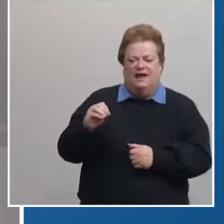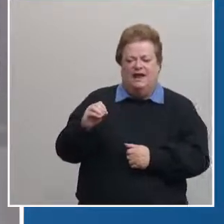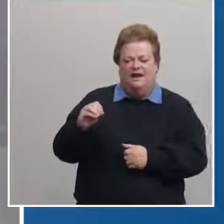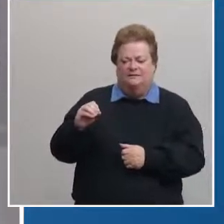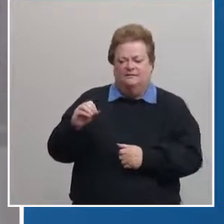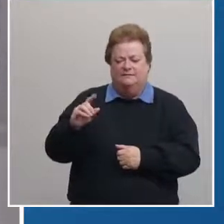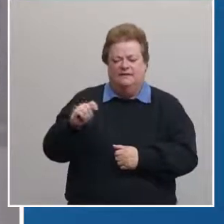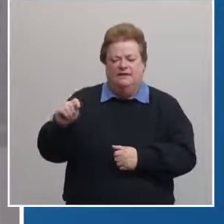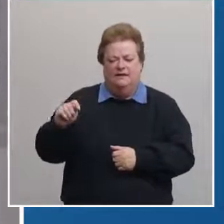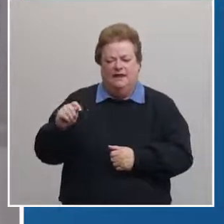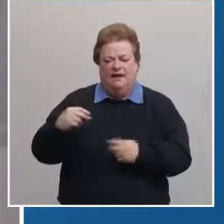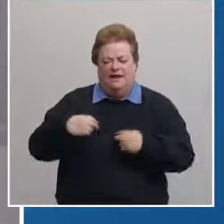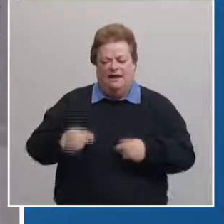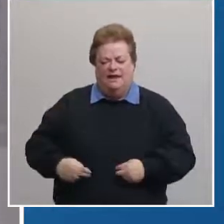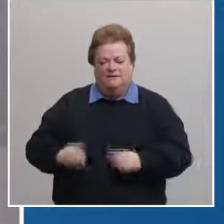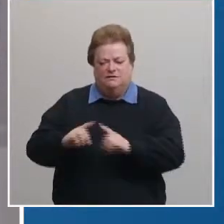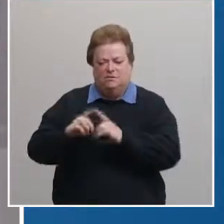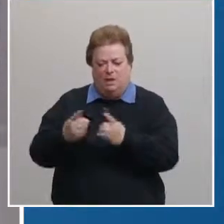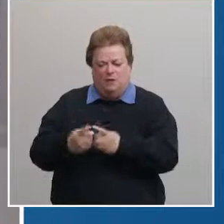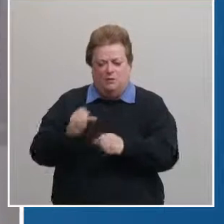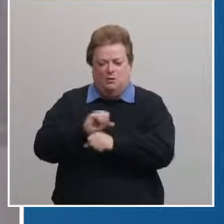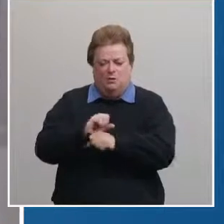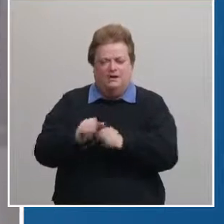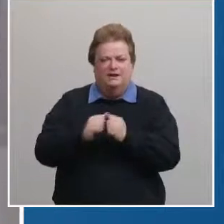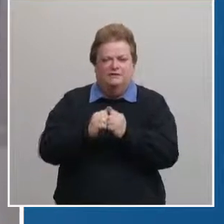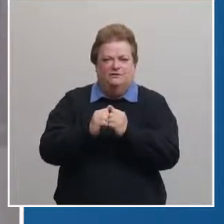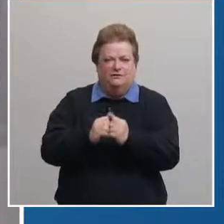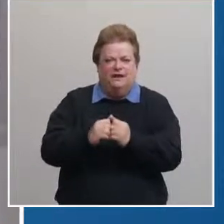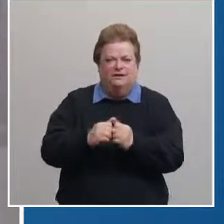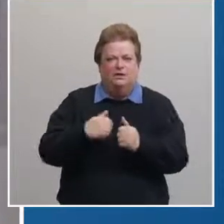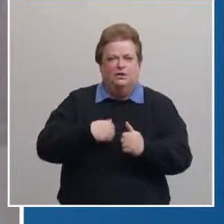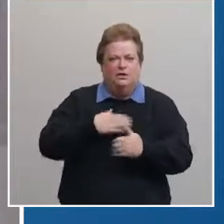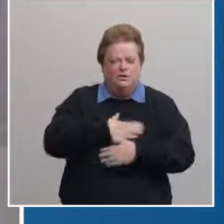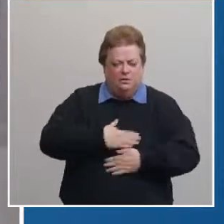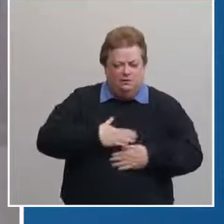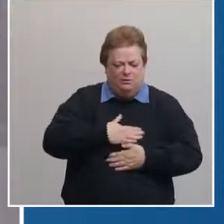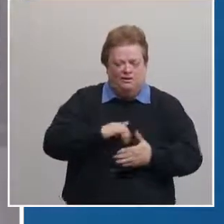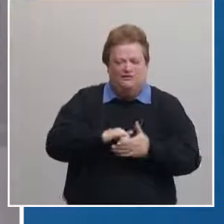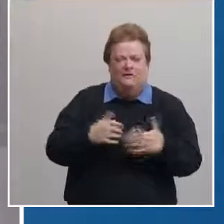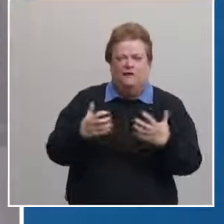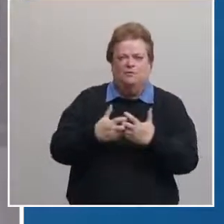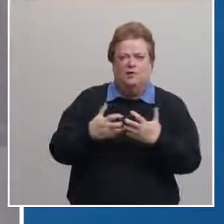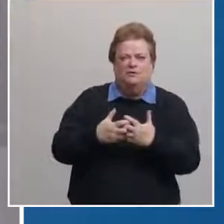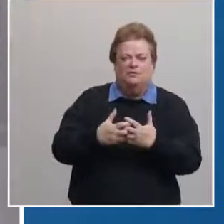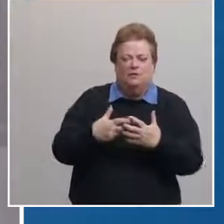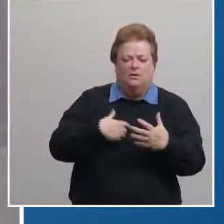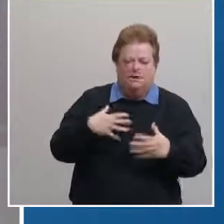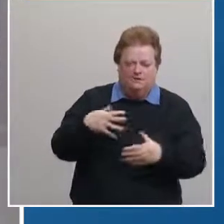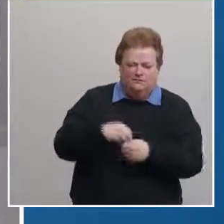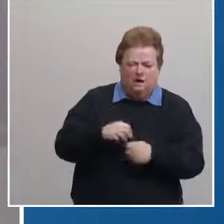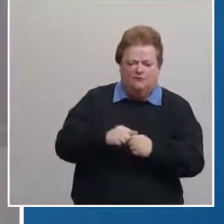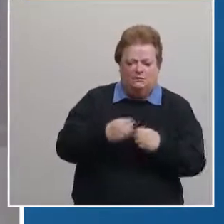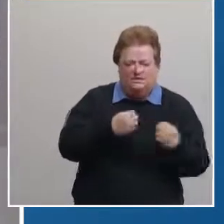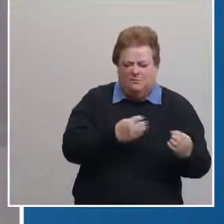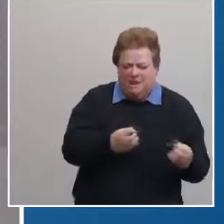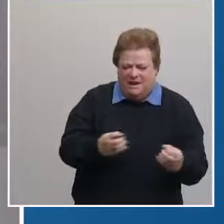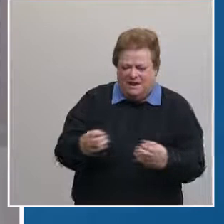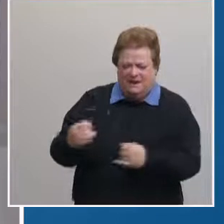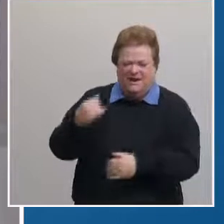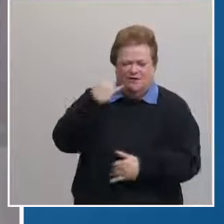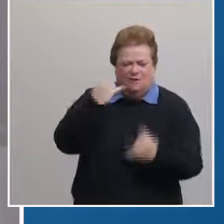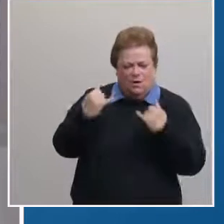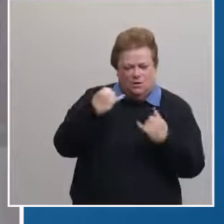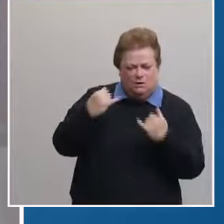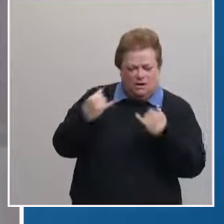lancaster county health department we appreciate this partnership and we've been involved in multiple calls and